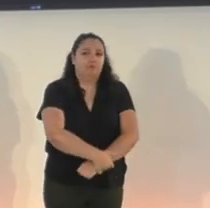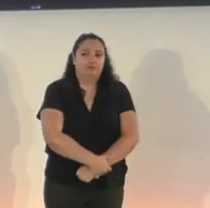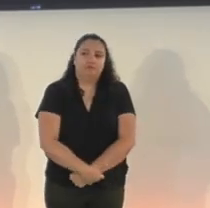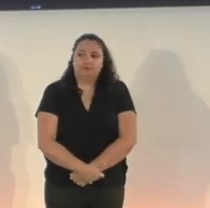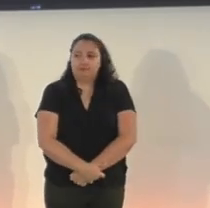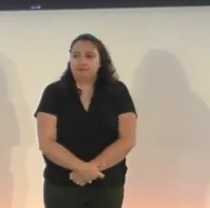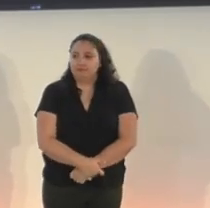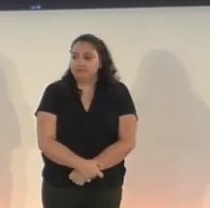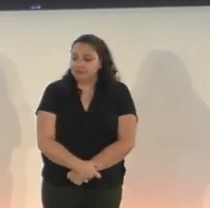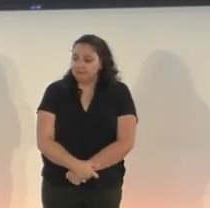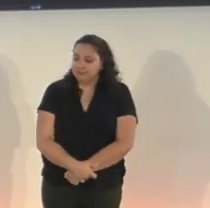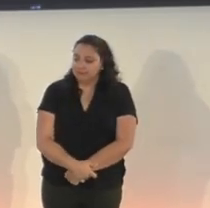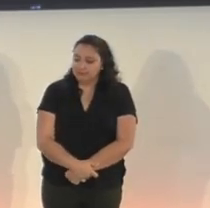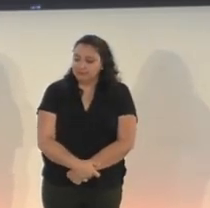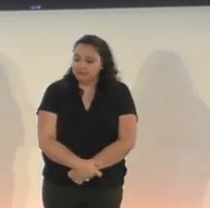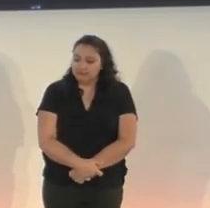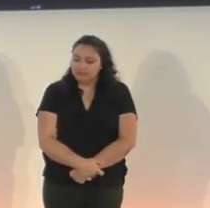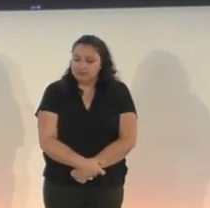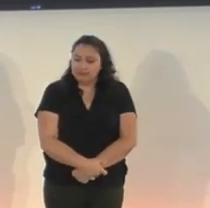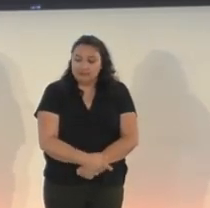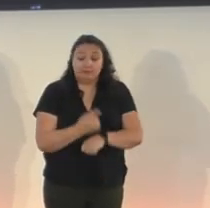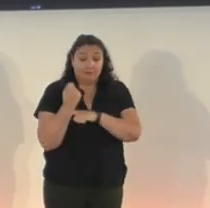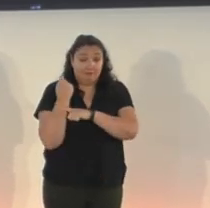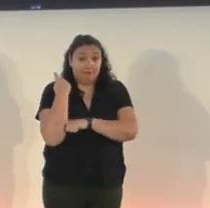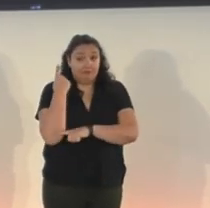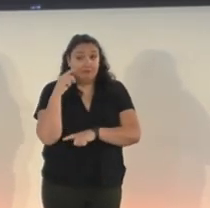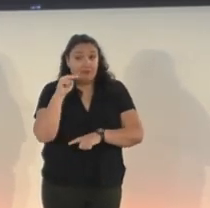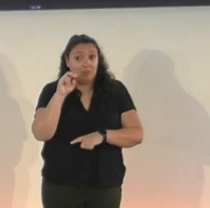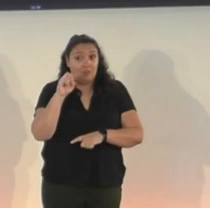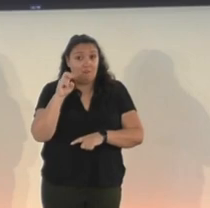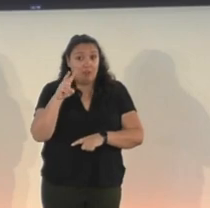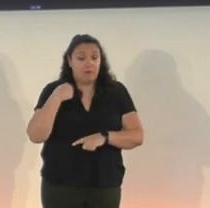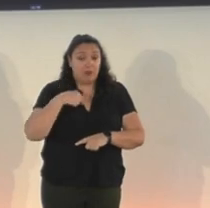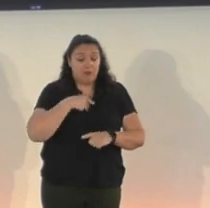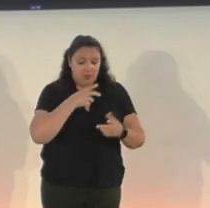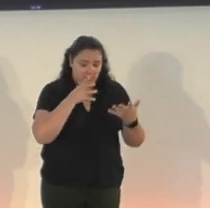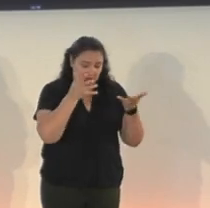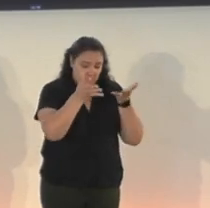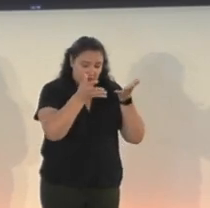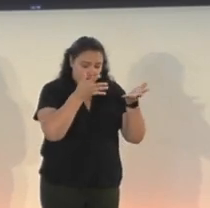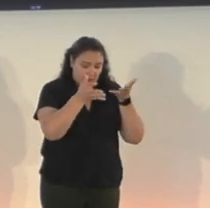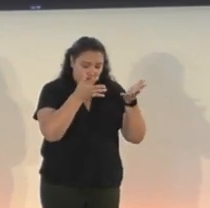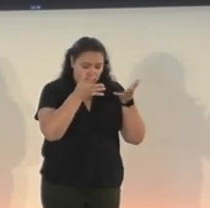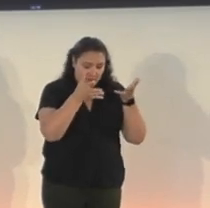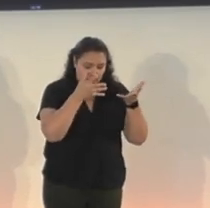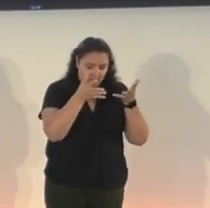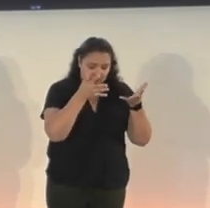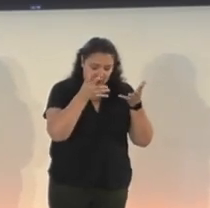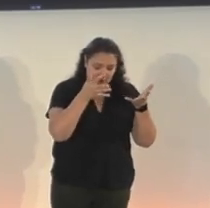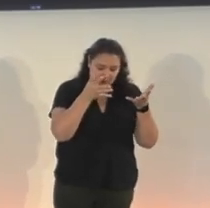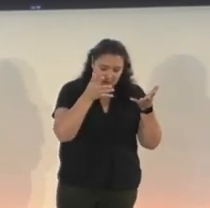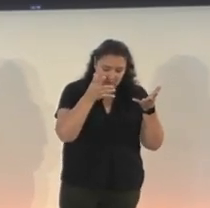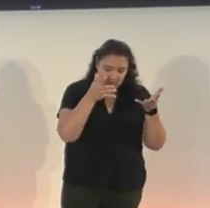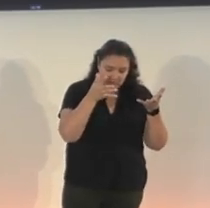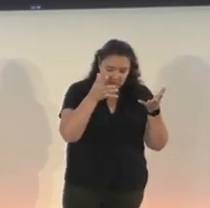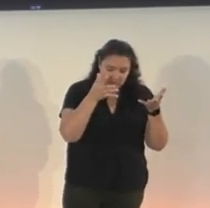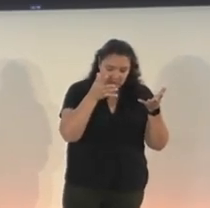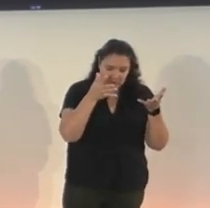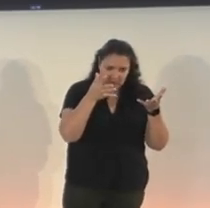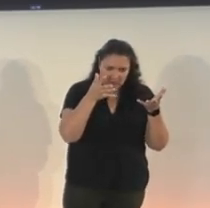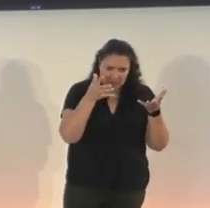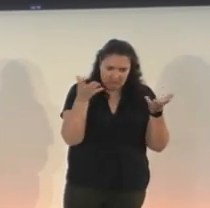So, in November the previous year, our team consulted with Steve Saylor, who some of you may know as Blind Gamer Steve.